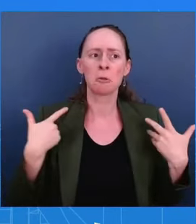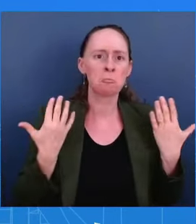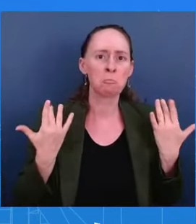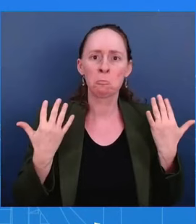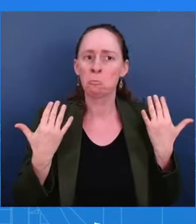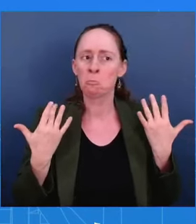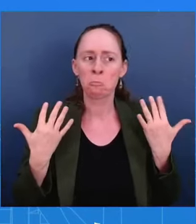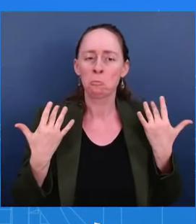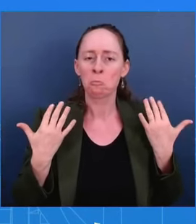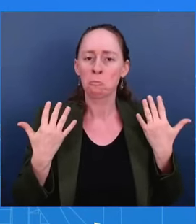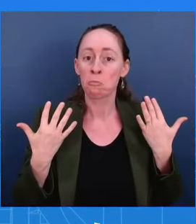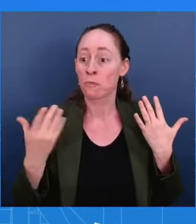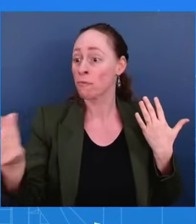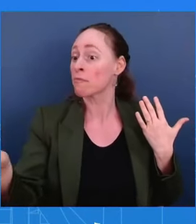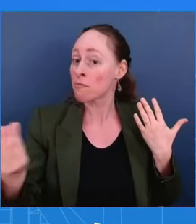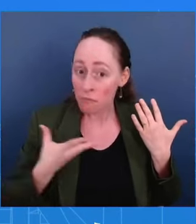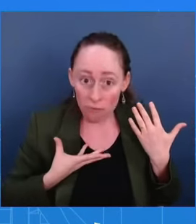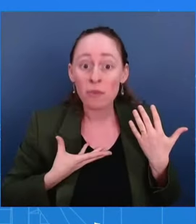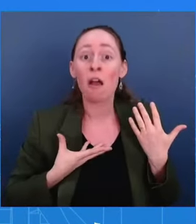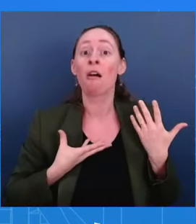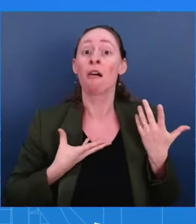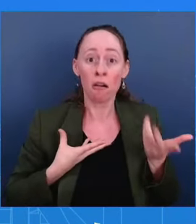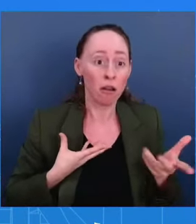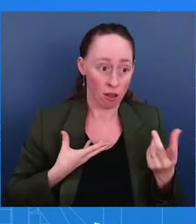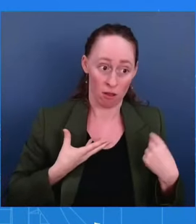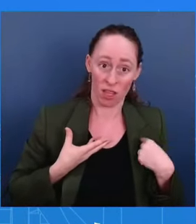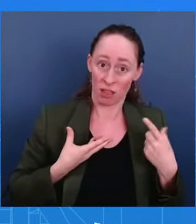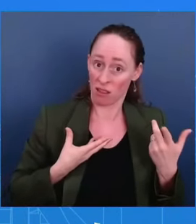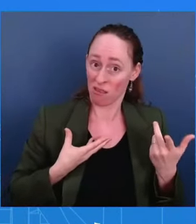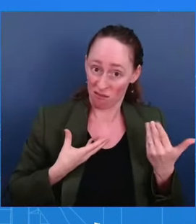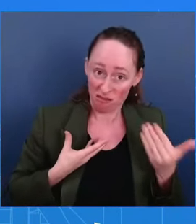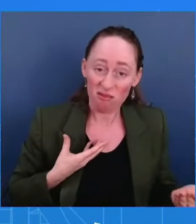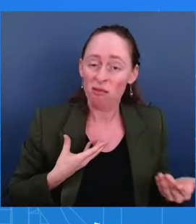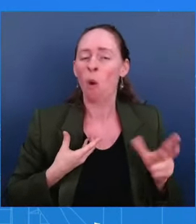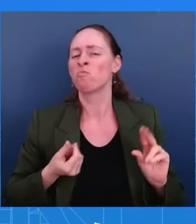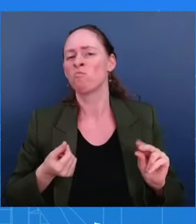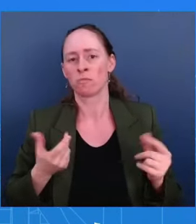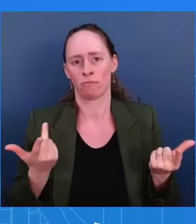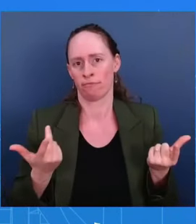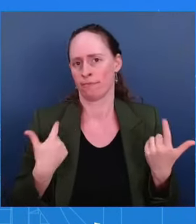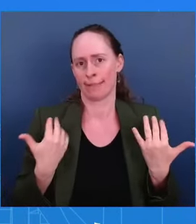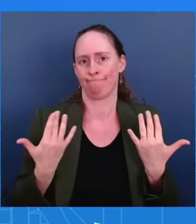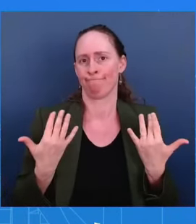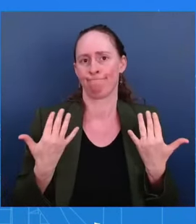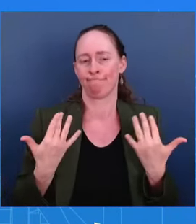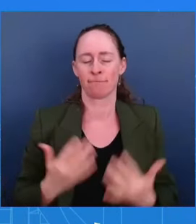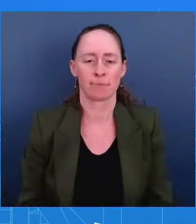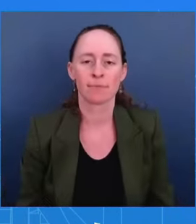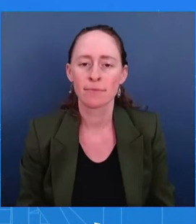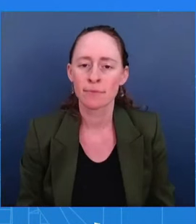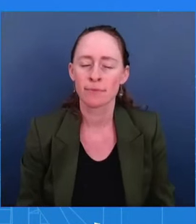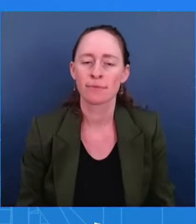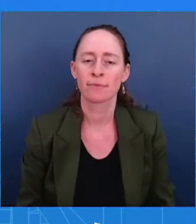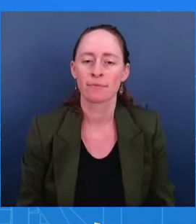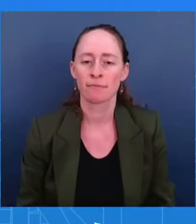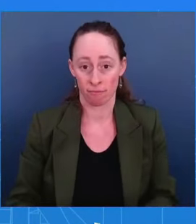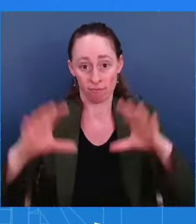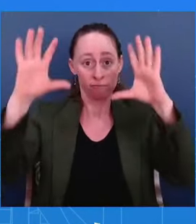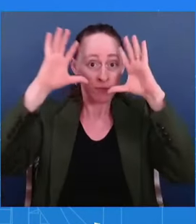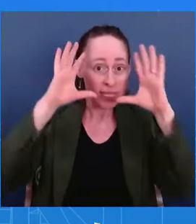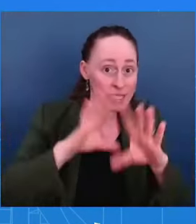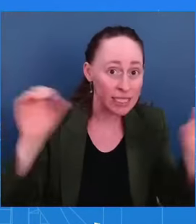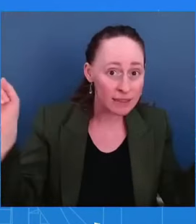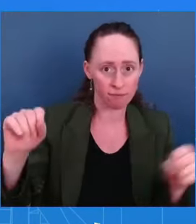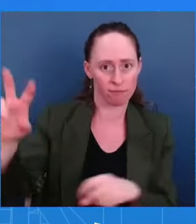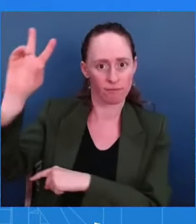But I don't have anything else to add beyond that. Look, you heard from the President and the Vice President on Labor Day. They were very clear. They